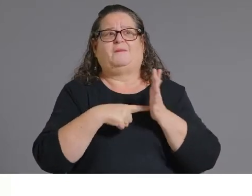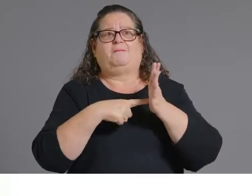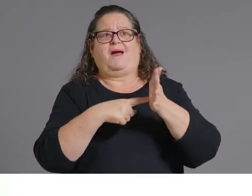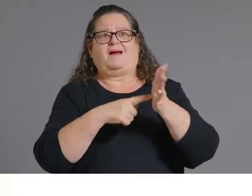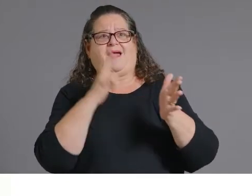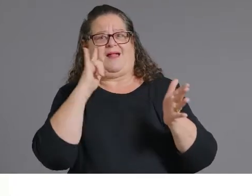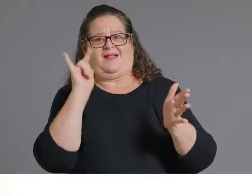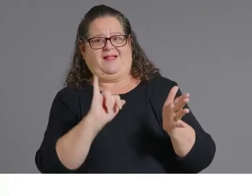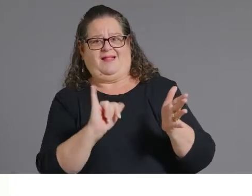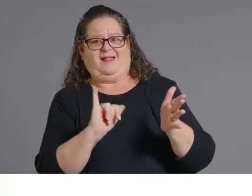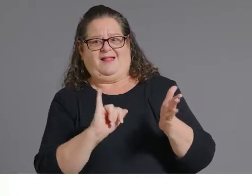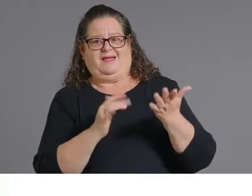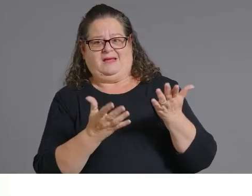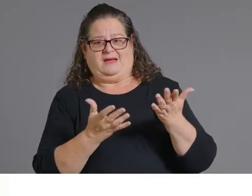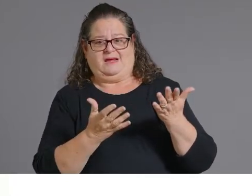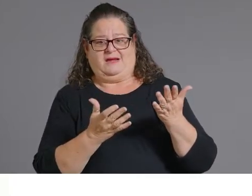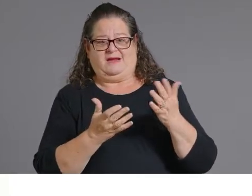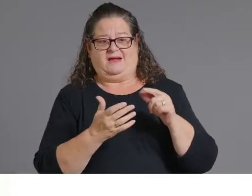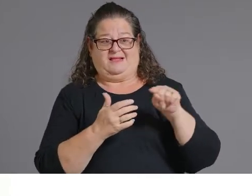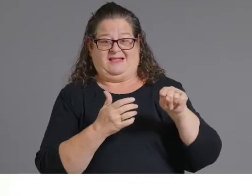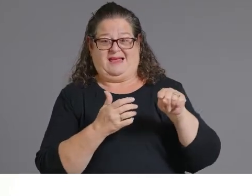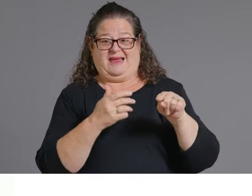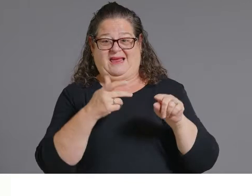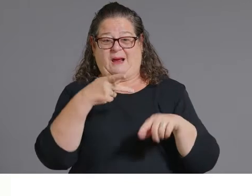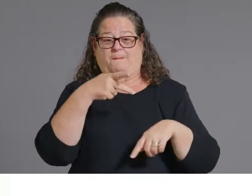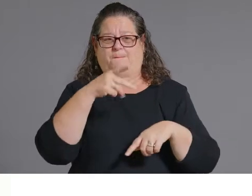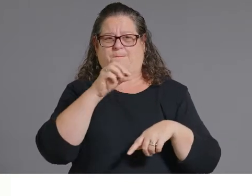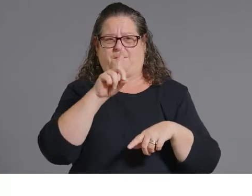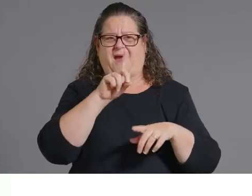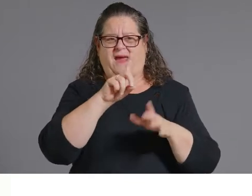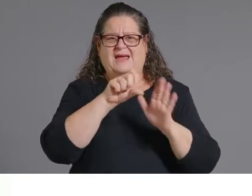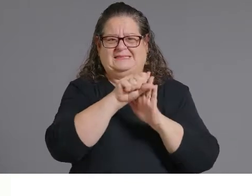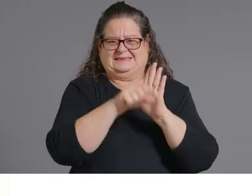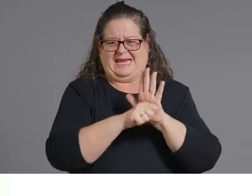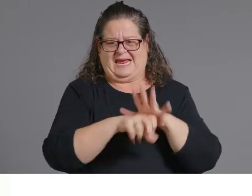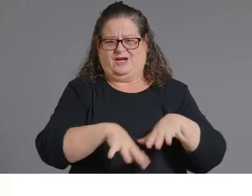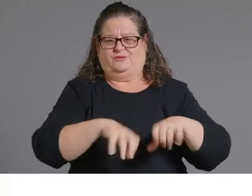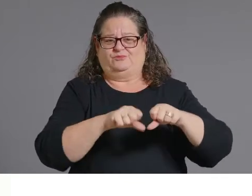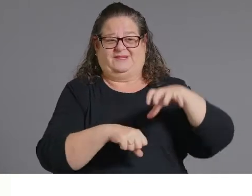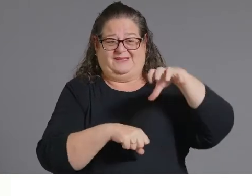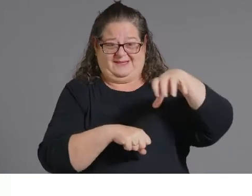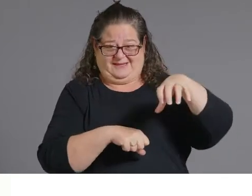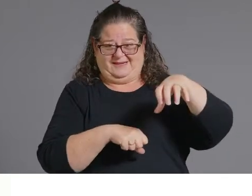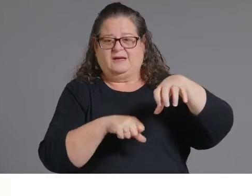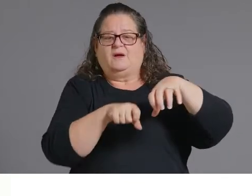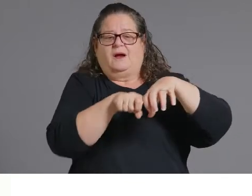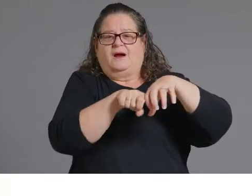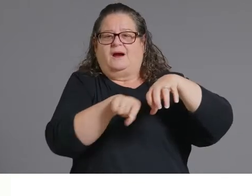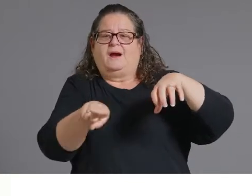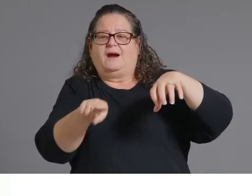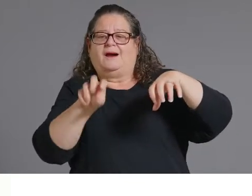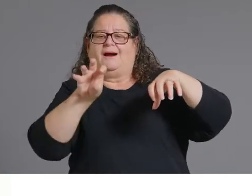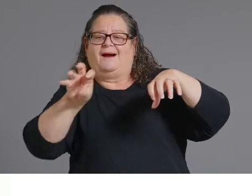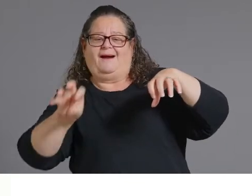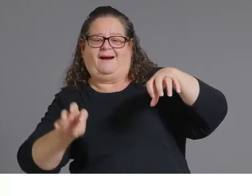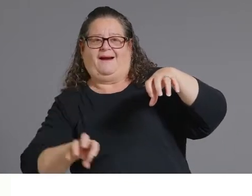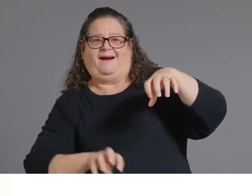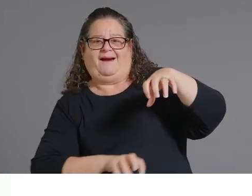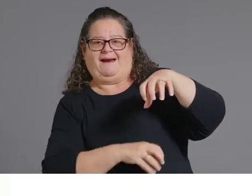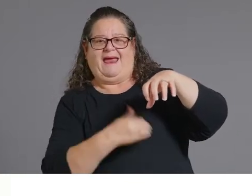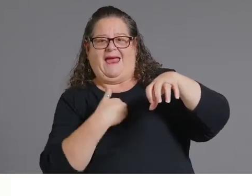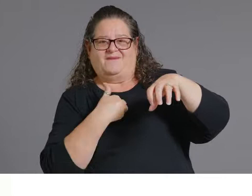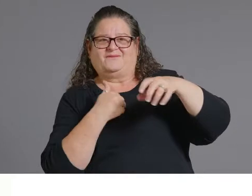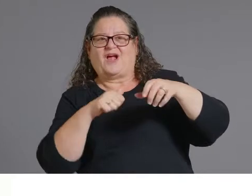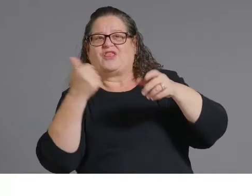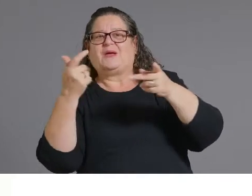pod sites as the hub and then they do mobile pop-up events off of that farther into